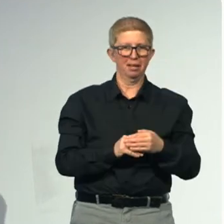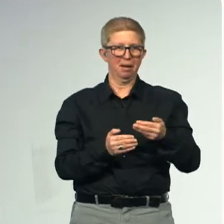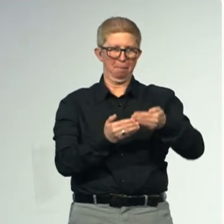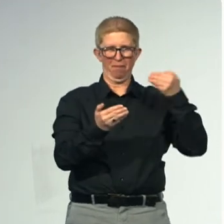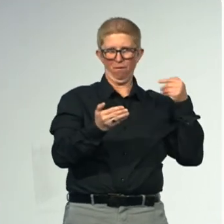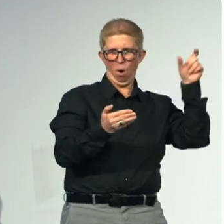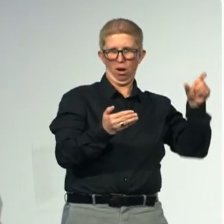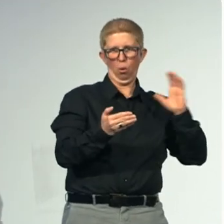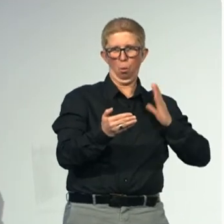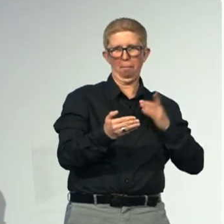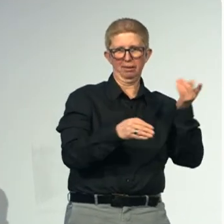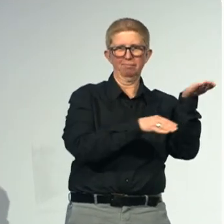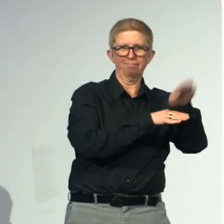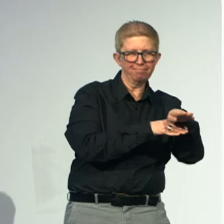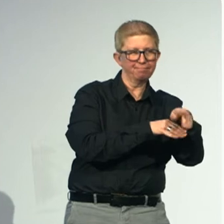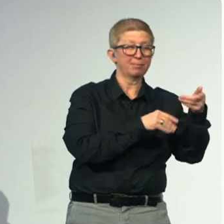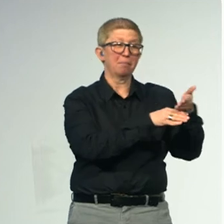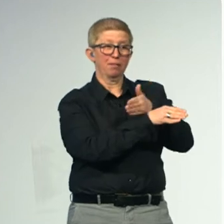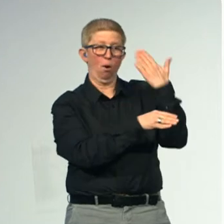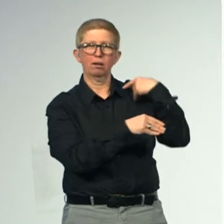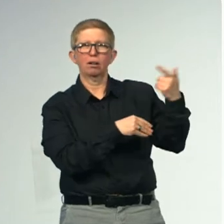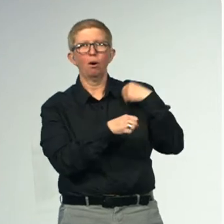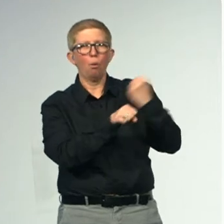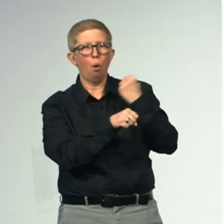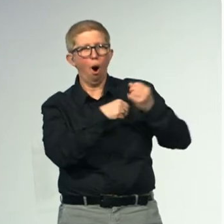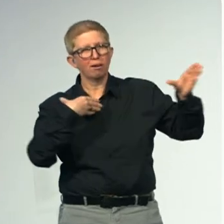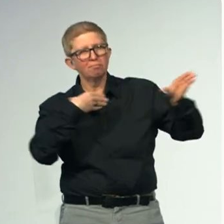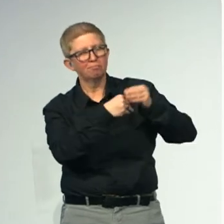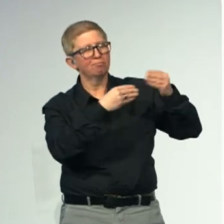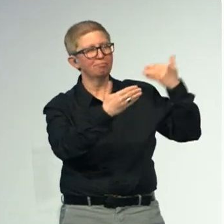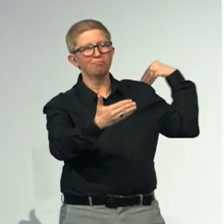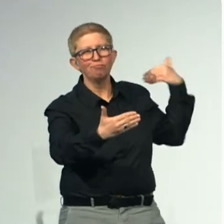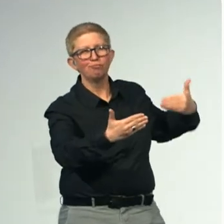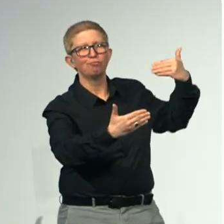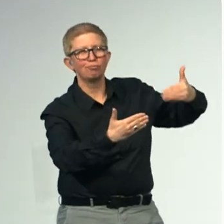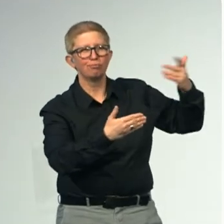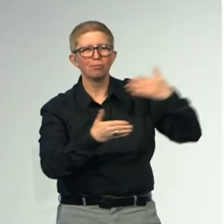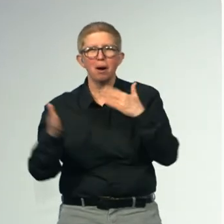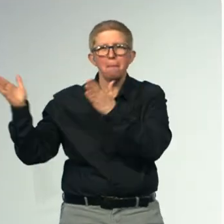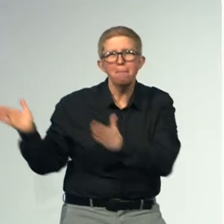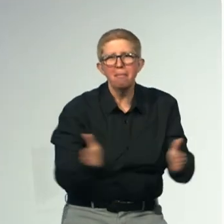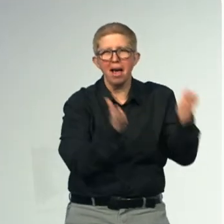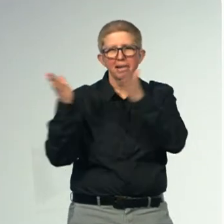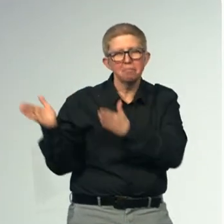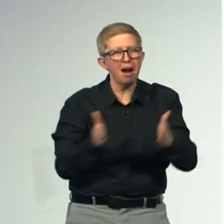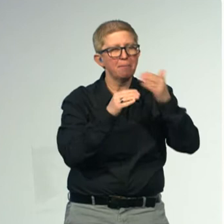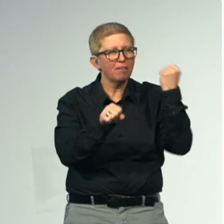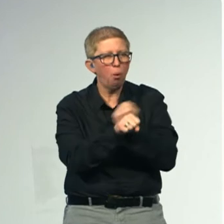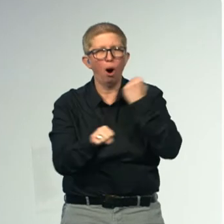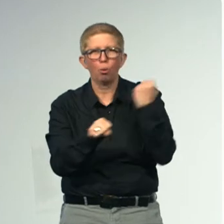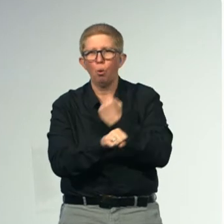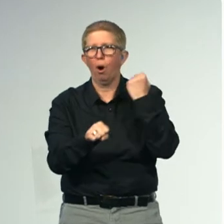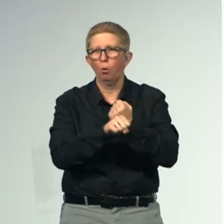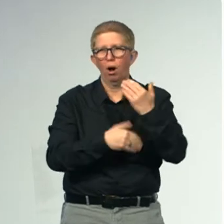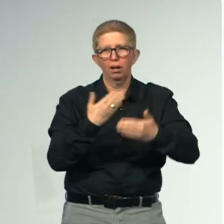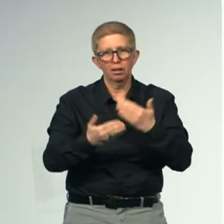We worked together with UNOV on preparing this building, having it ready for this important conference